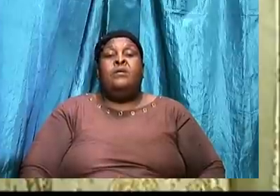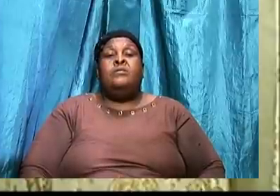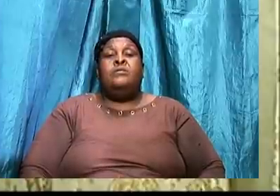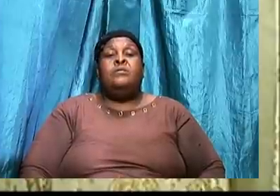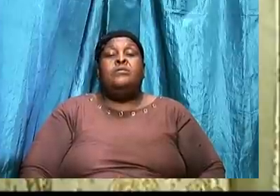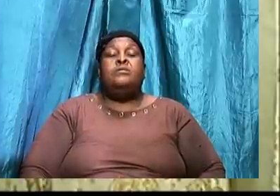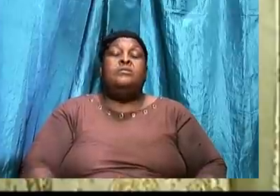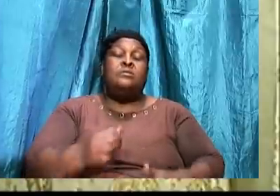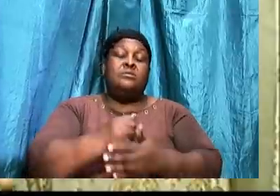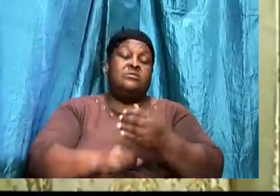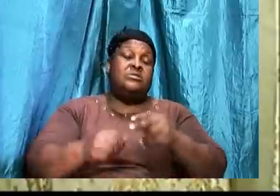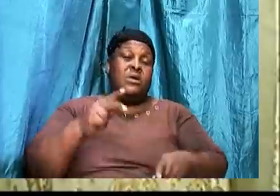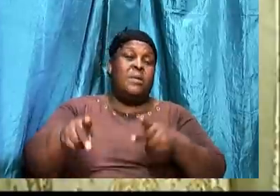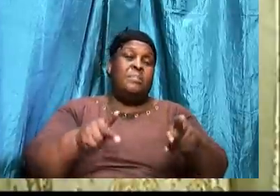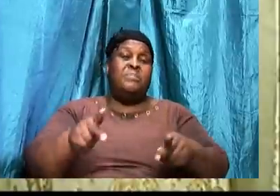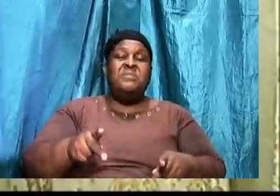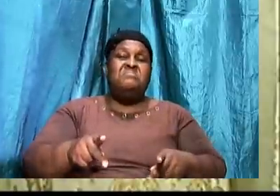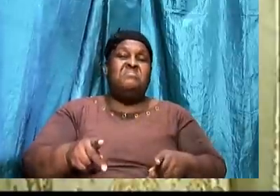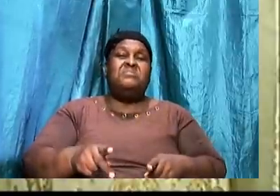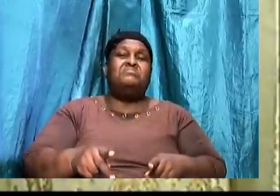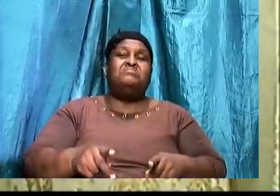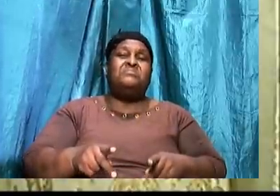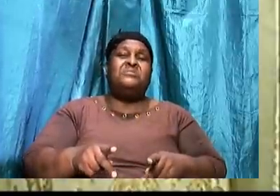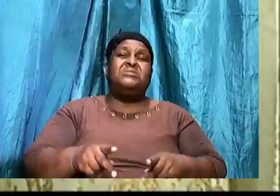Some people. exact with God.